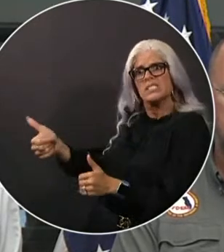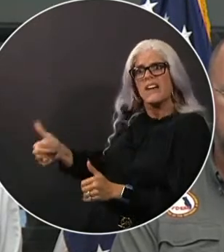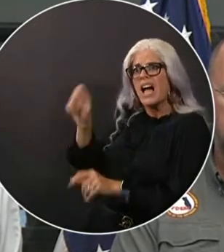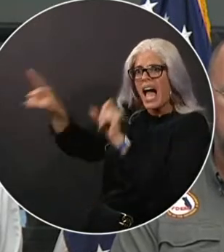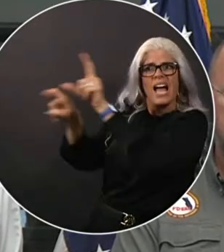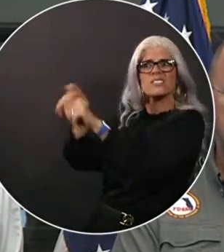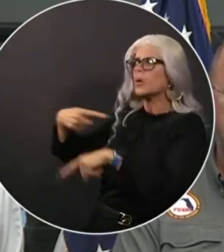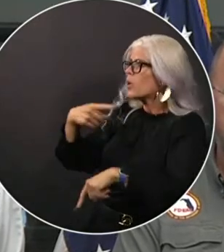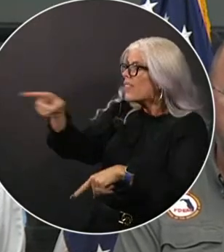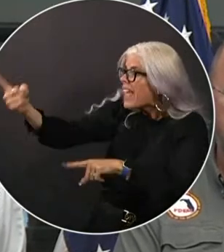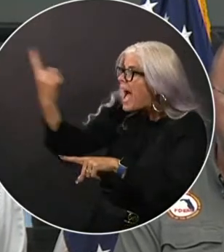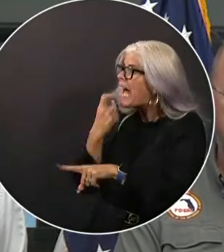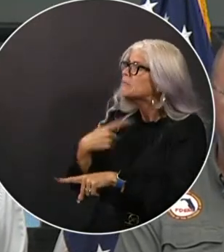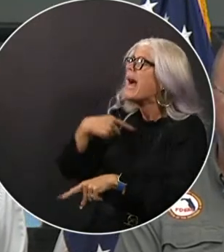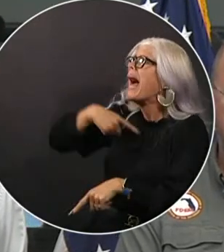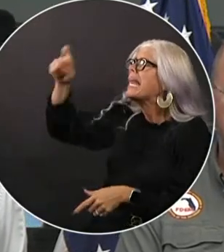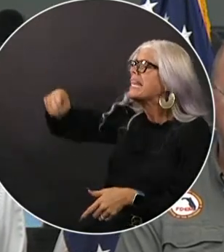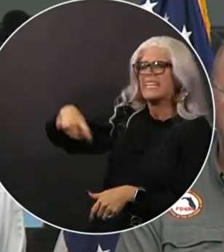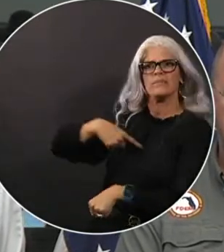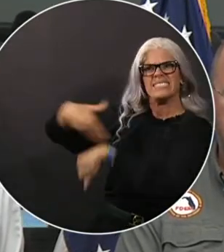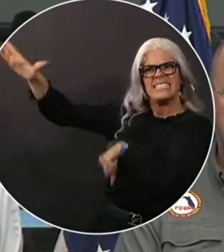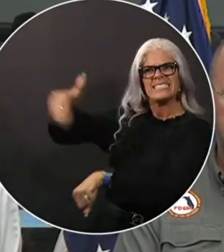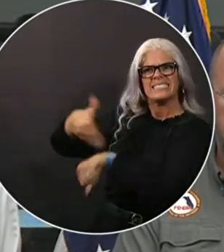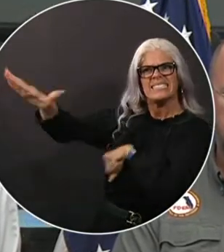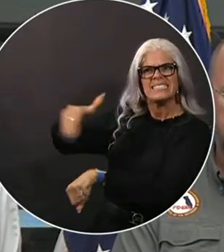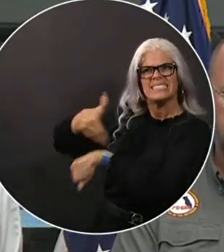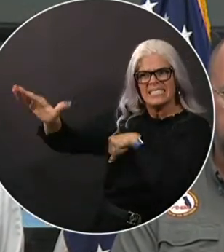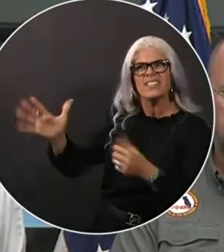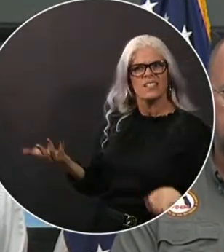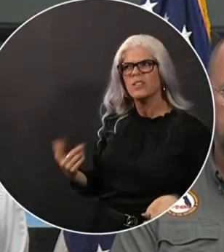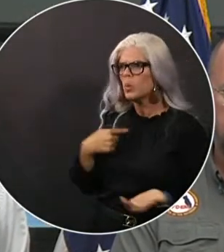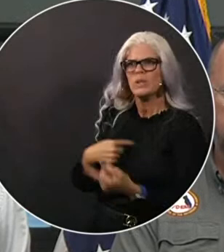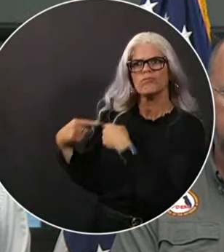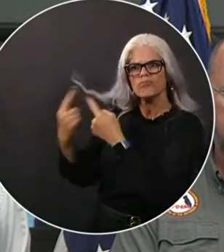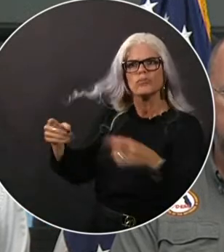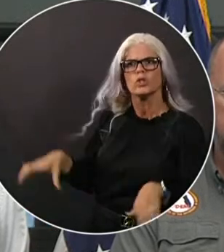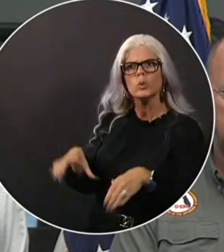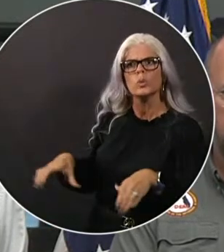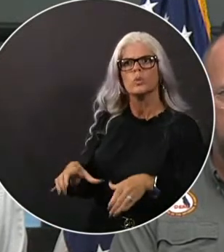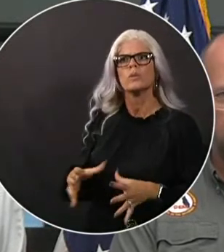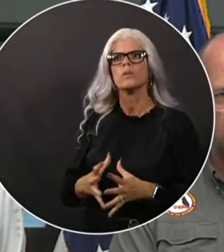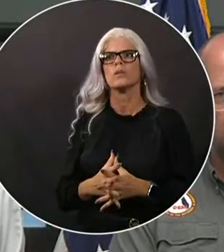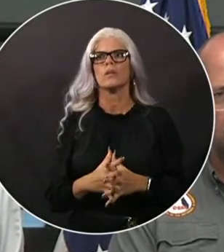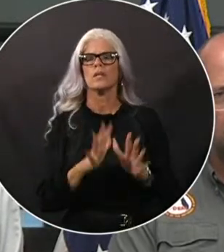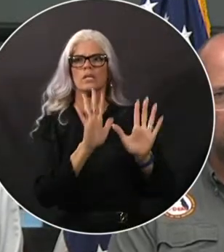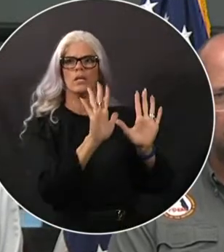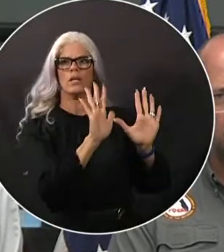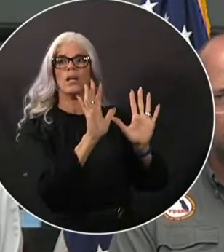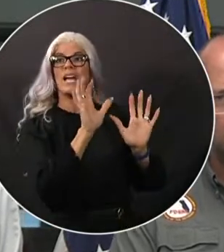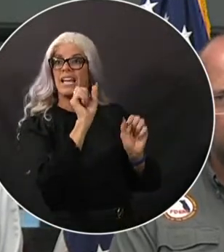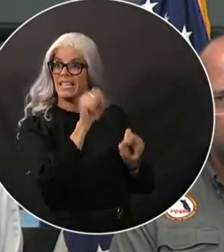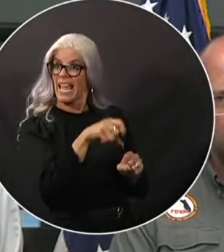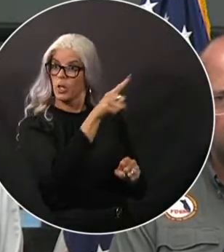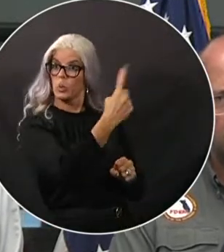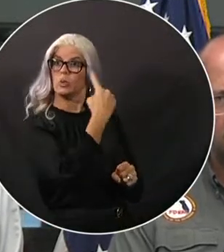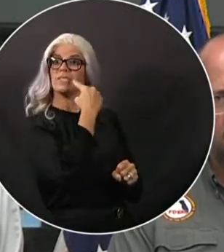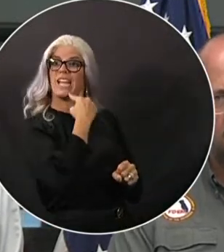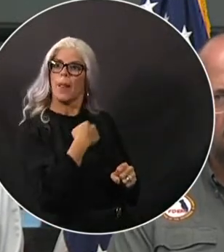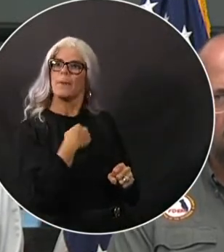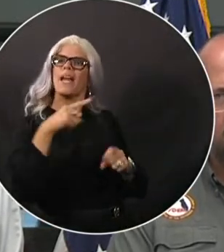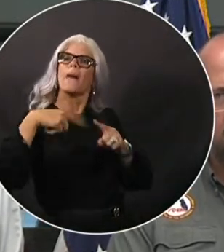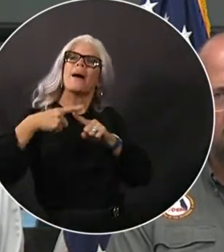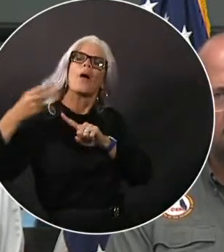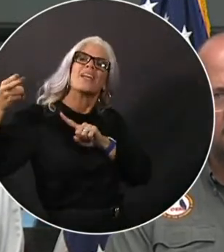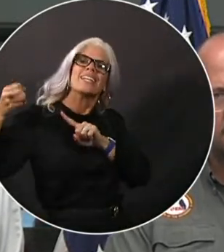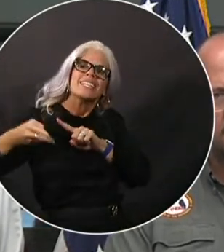there very quickly because of what Kevin and his team have done. Also get you to talk about the historical significance of this storm